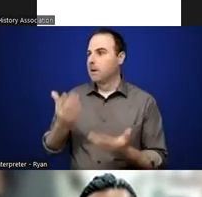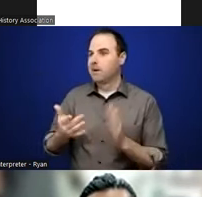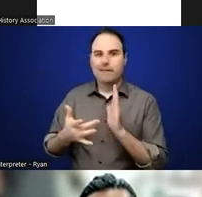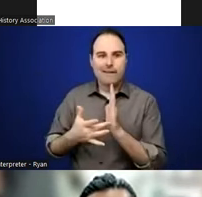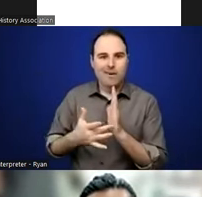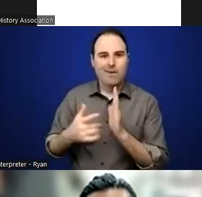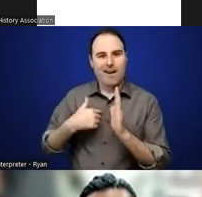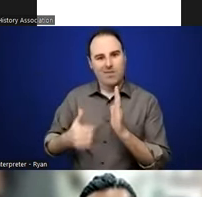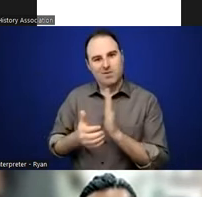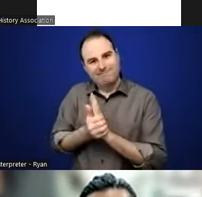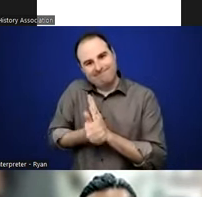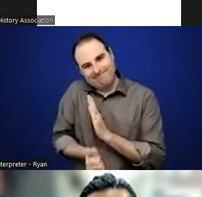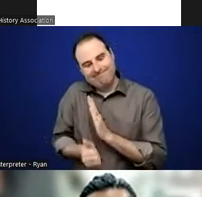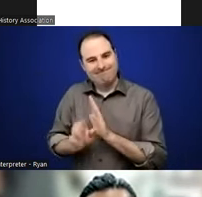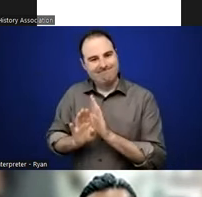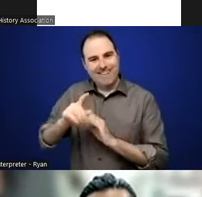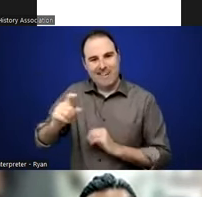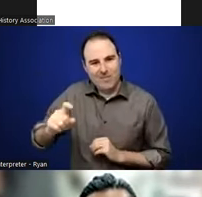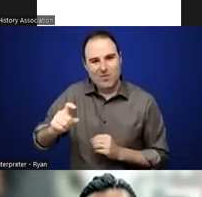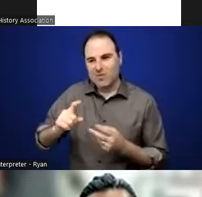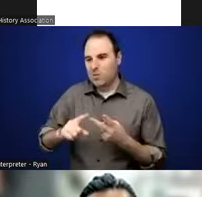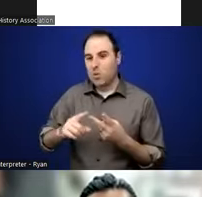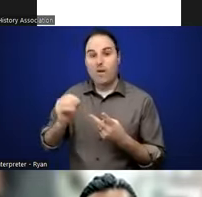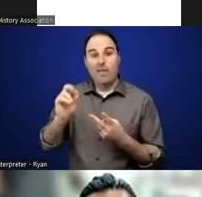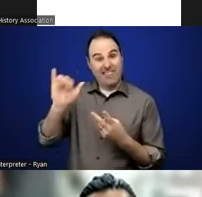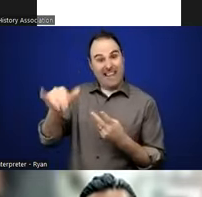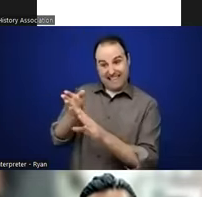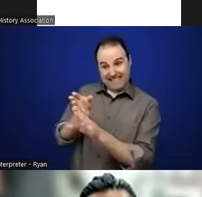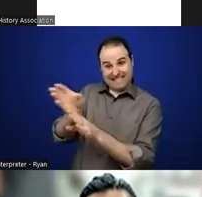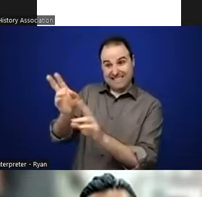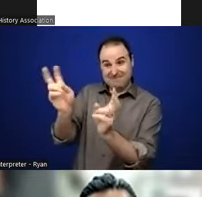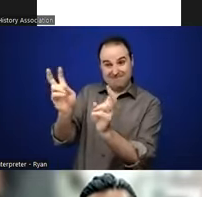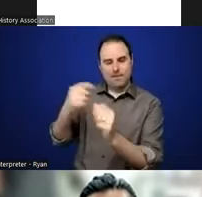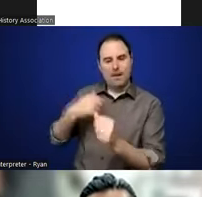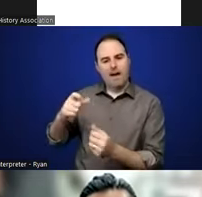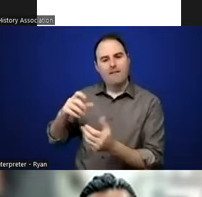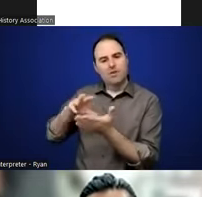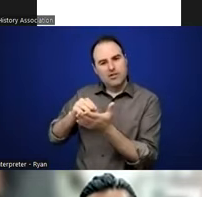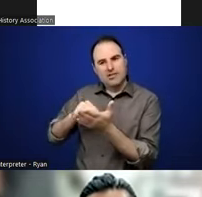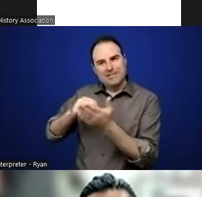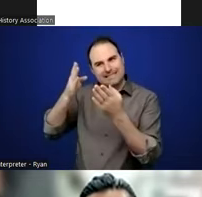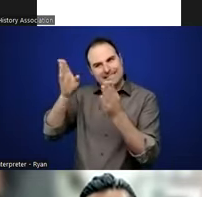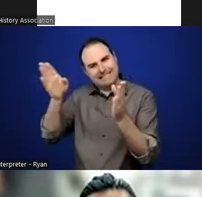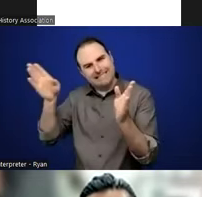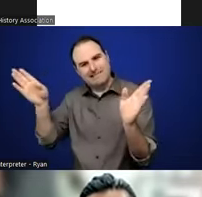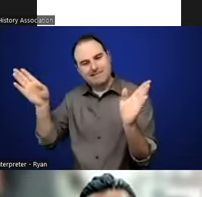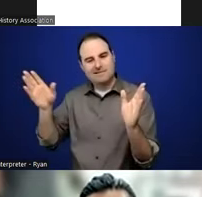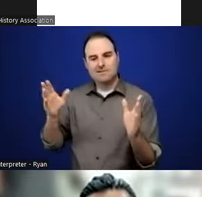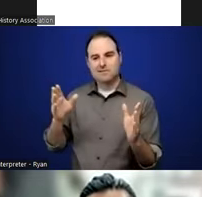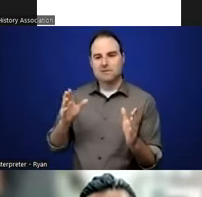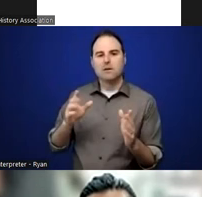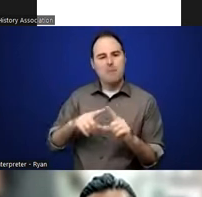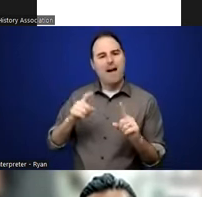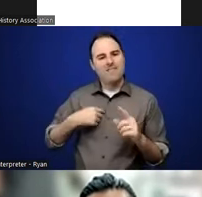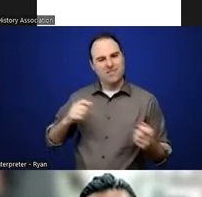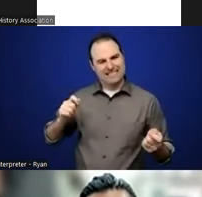broadening my understanding of a subject matter, uh, or maybe it's, you know, just learning different things, but kind of a shifting inside of